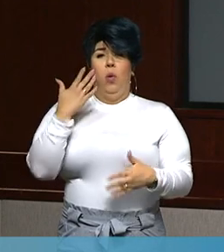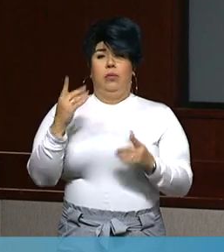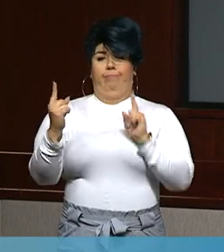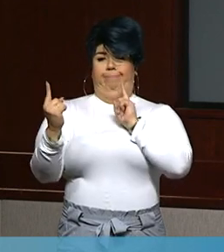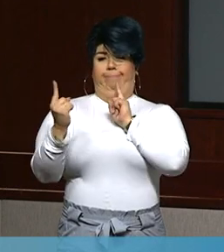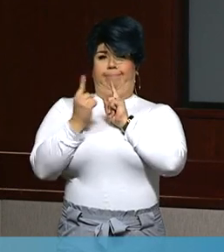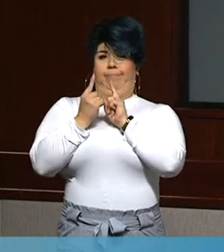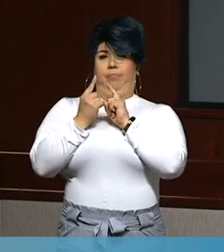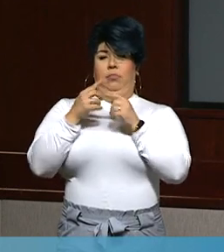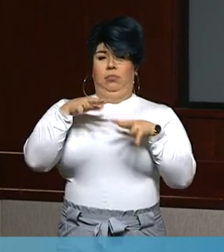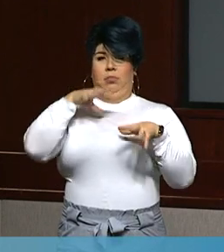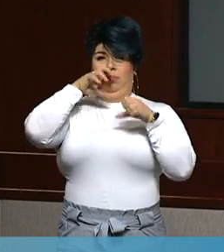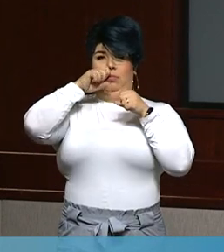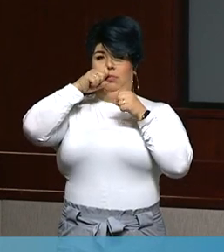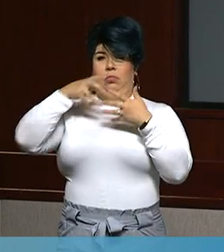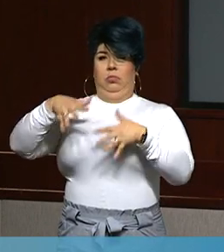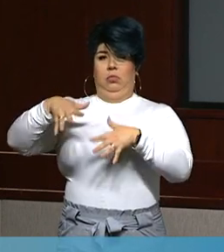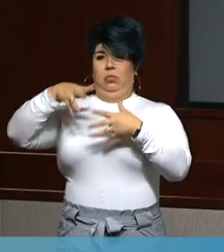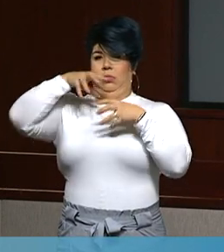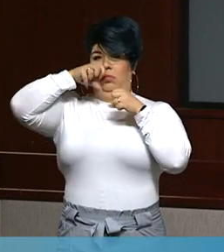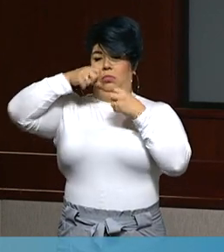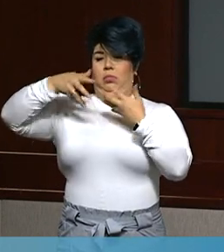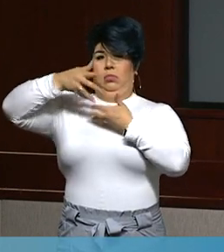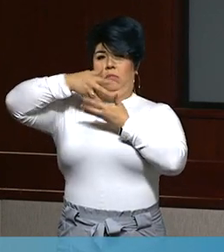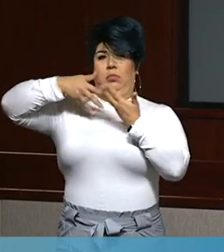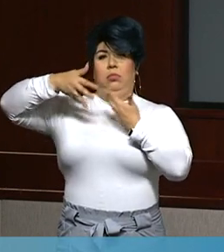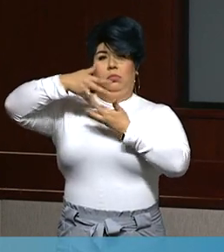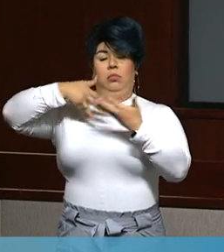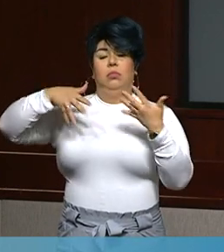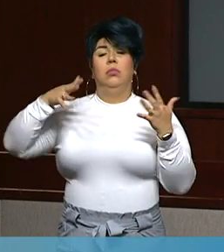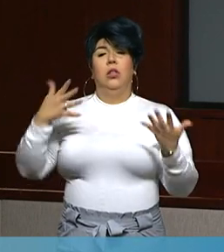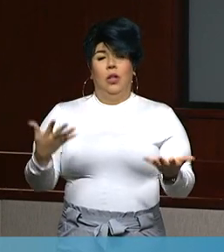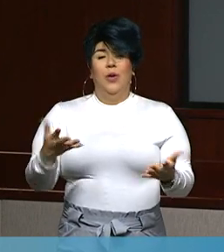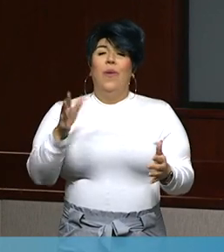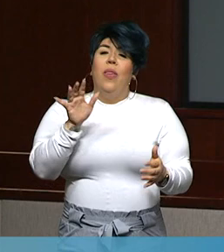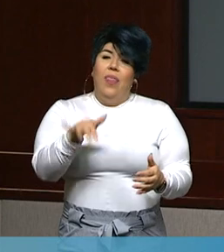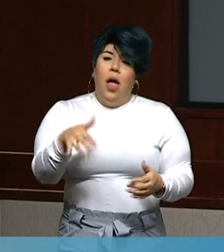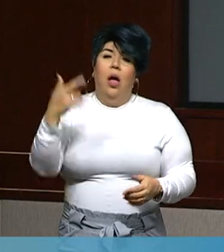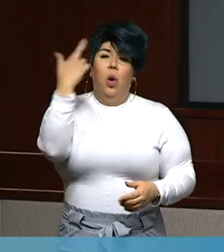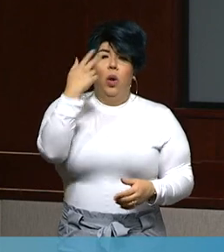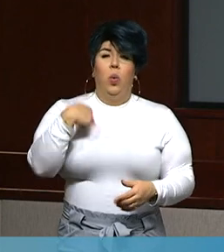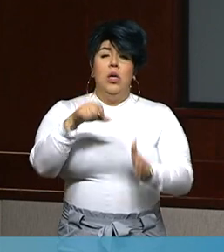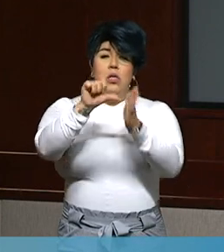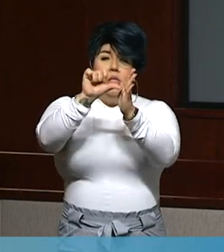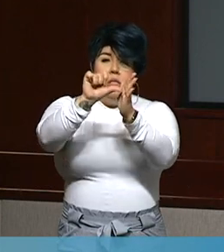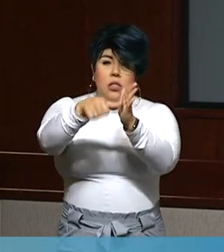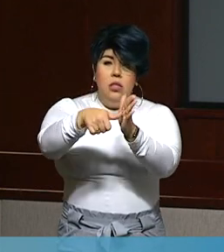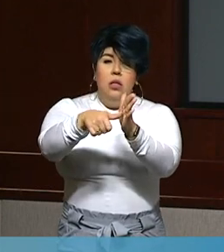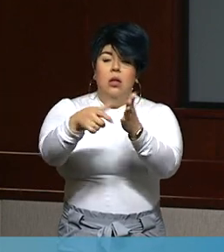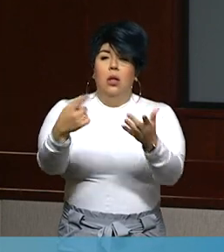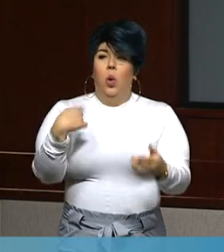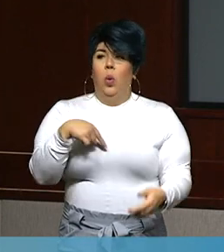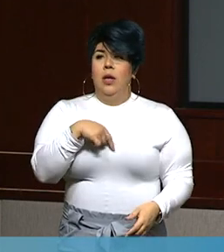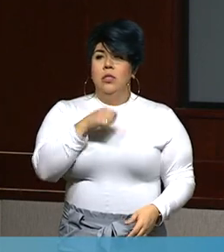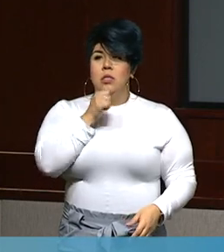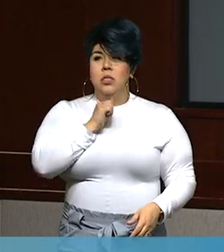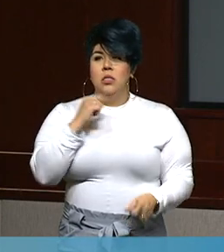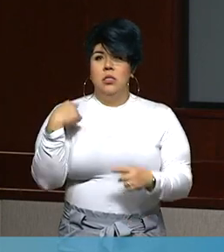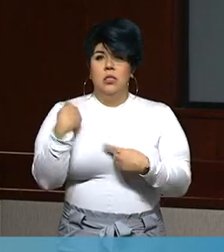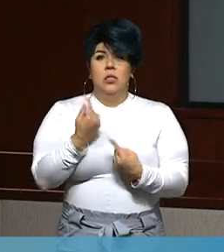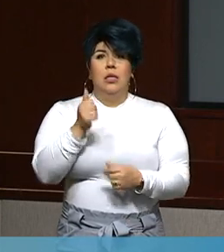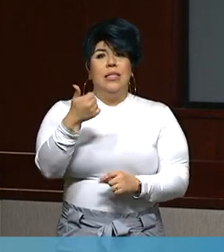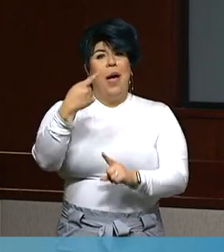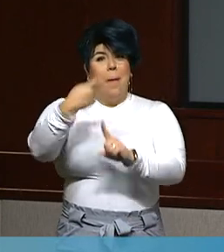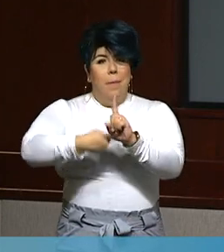so we do need to stress to the community, don't take this lightly. We've been living this for 10 months. Hopefully nobody is,